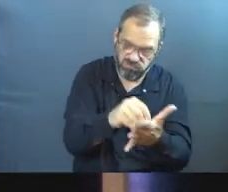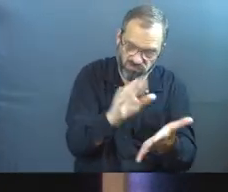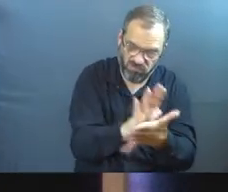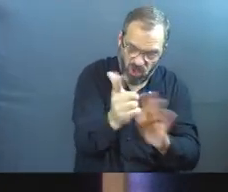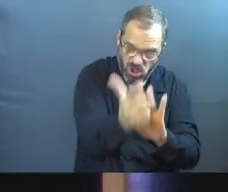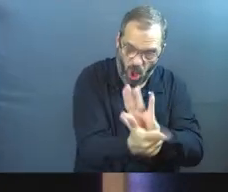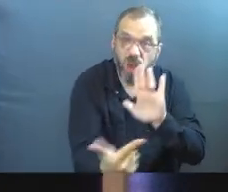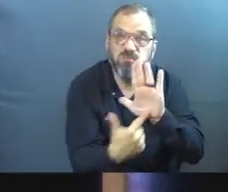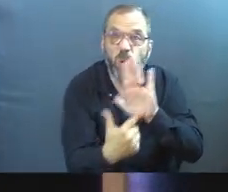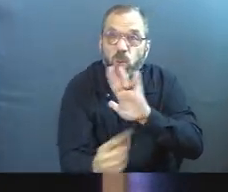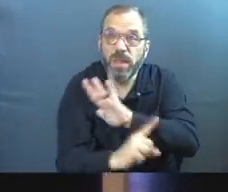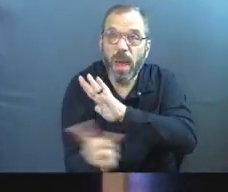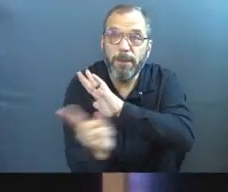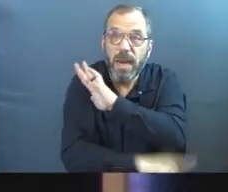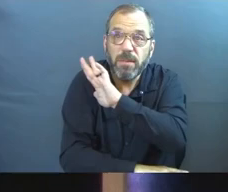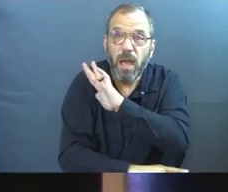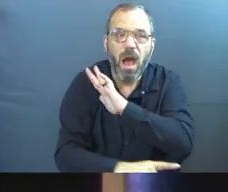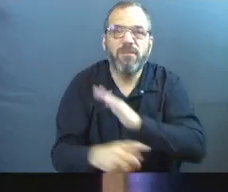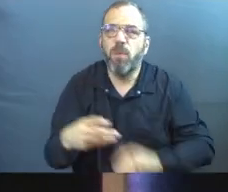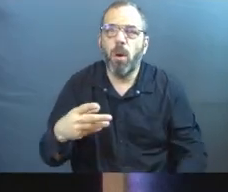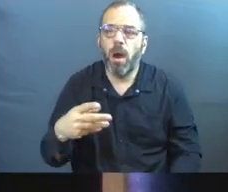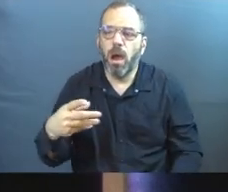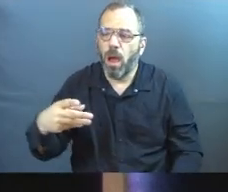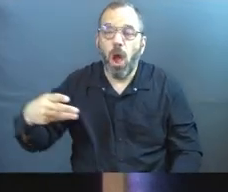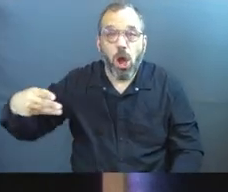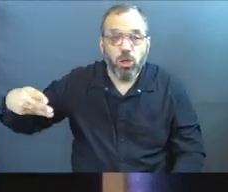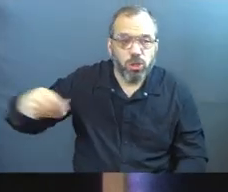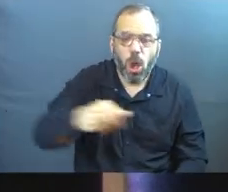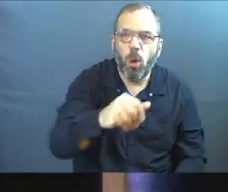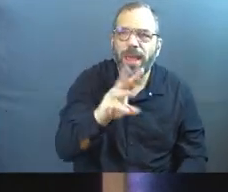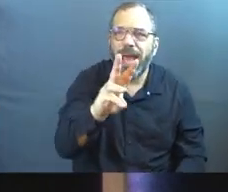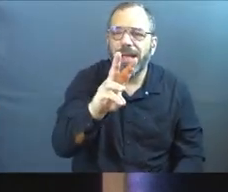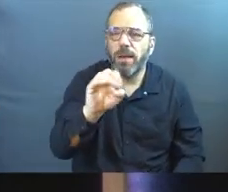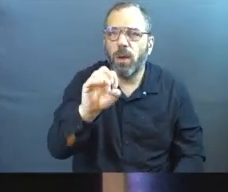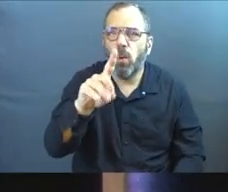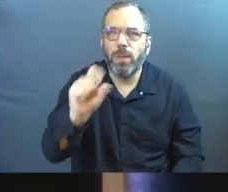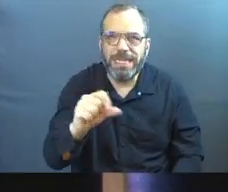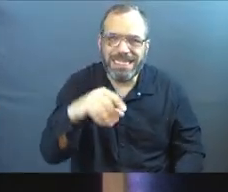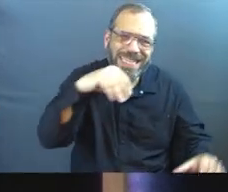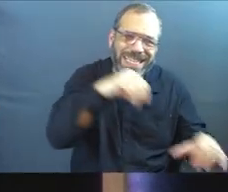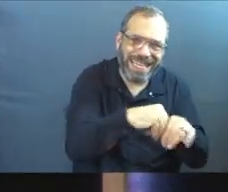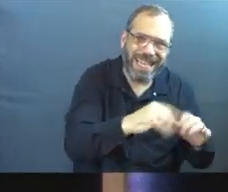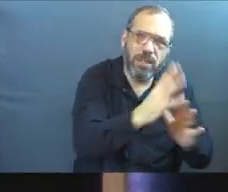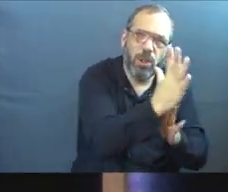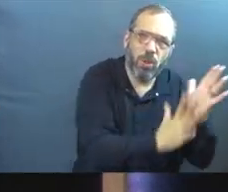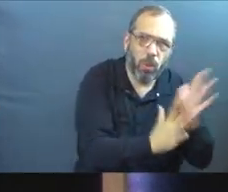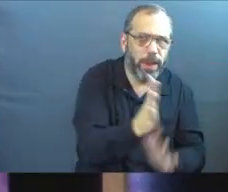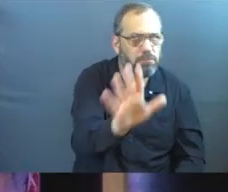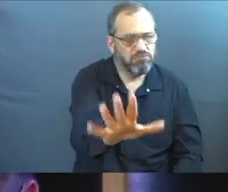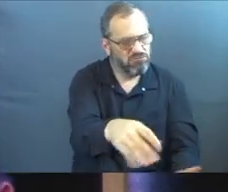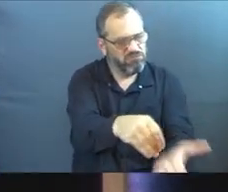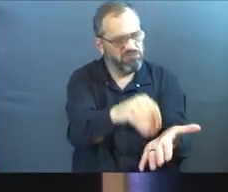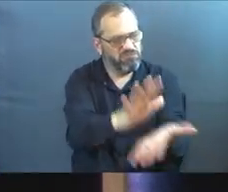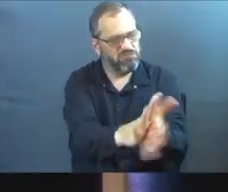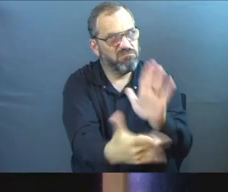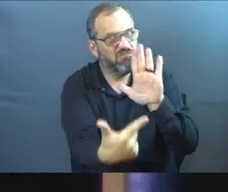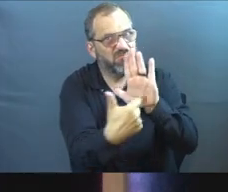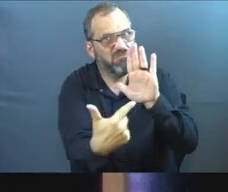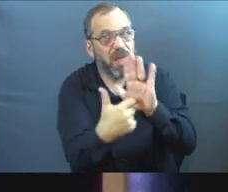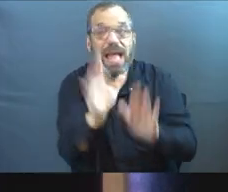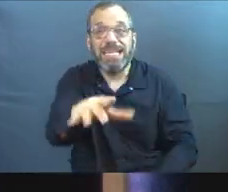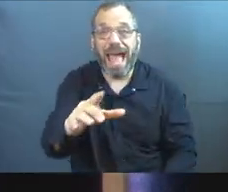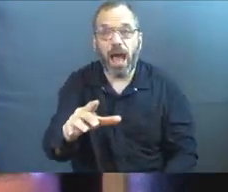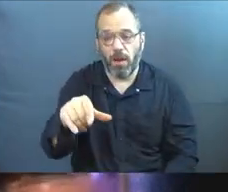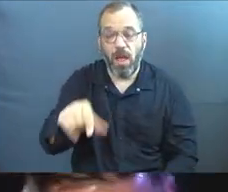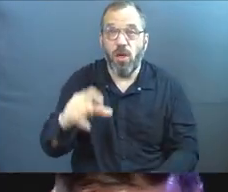with consequences for sowing weeds in another farmer's field. This is historically documented. Now, the